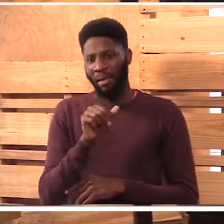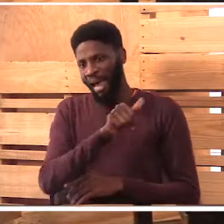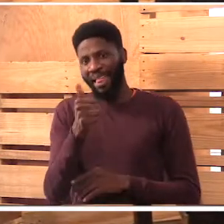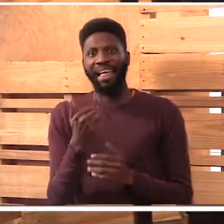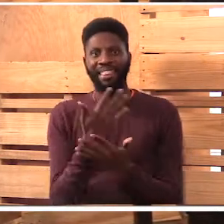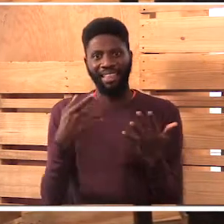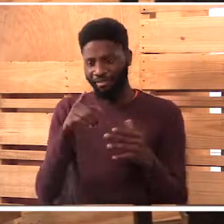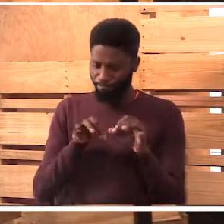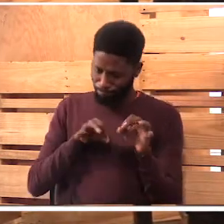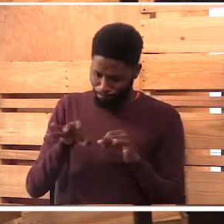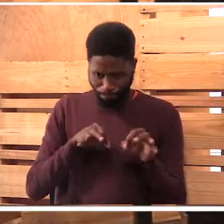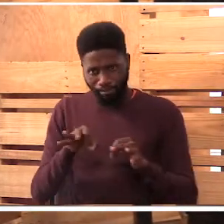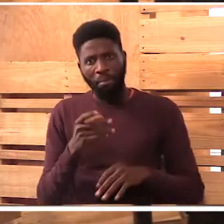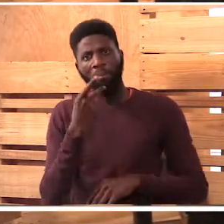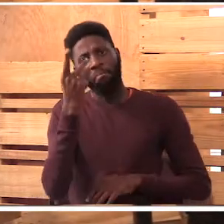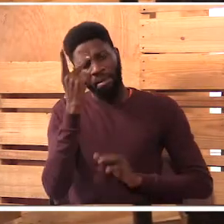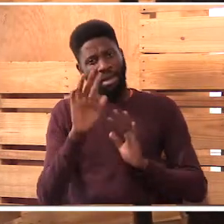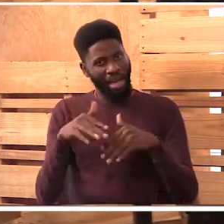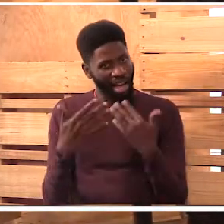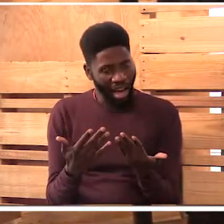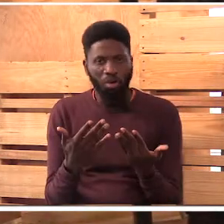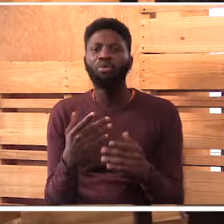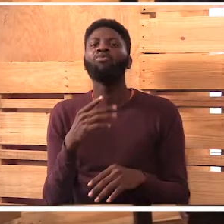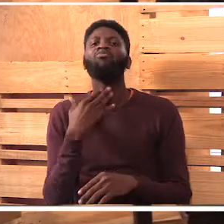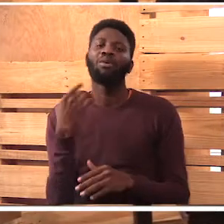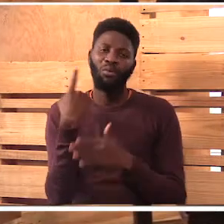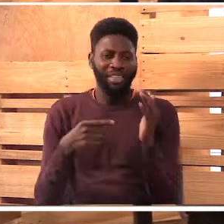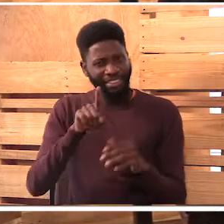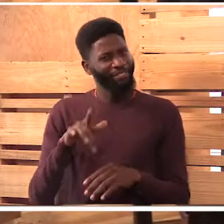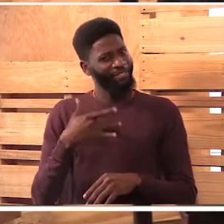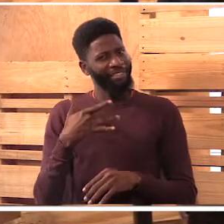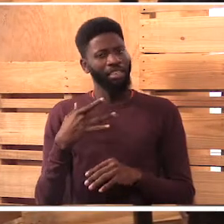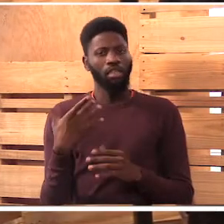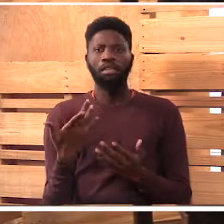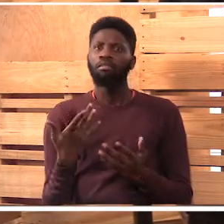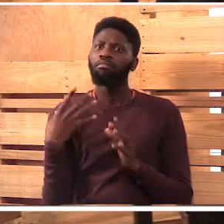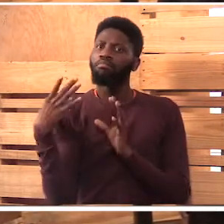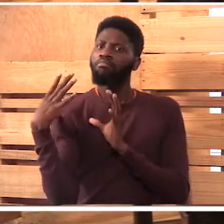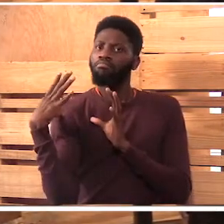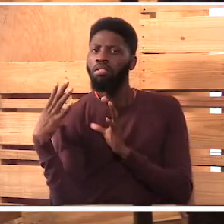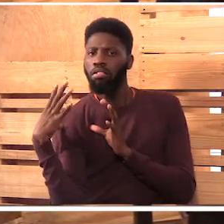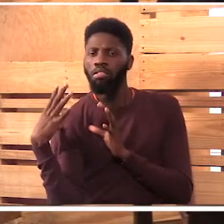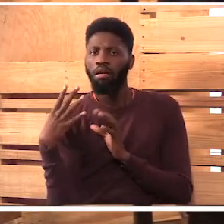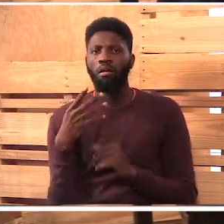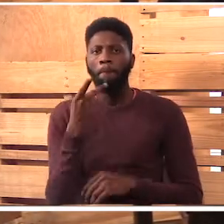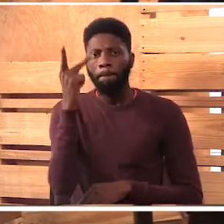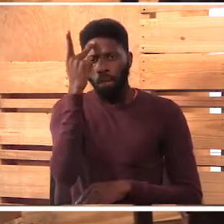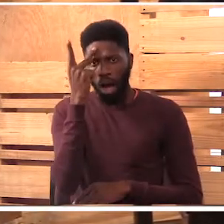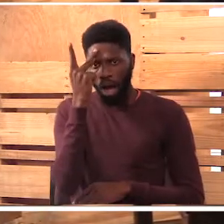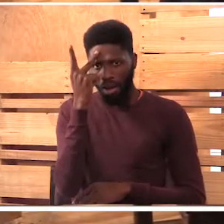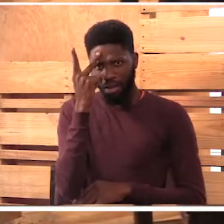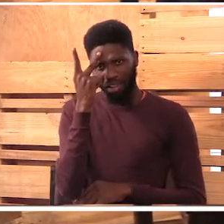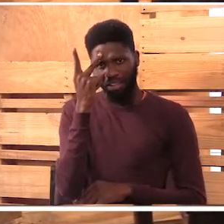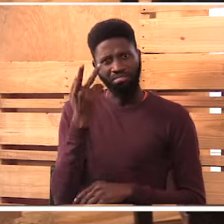the one telling them what your parents want. Did you ever feel like it's a burden that your parents are the ones who should be